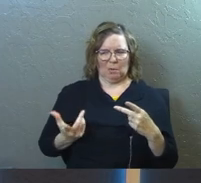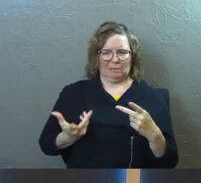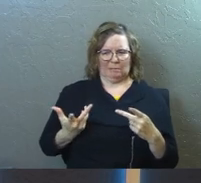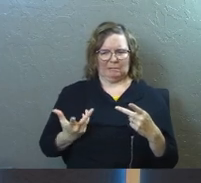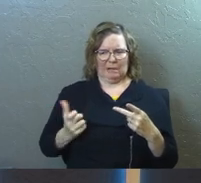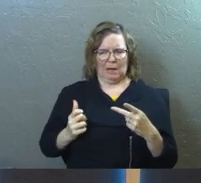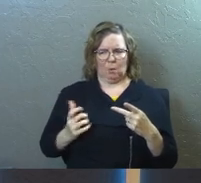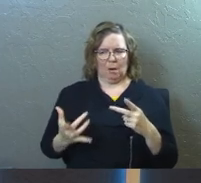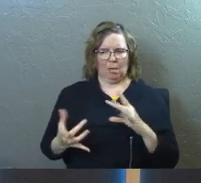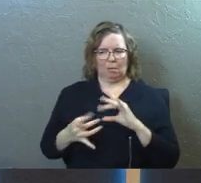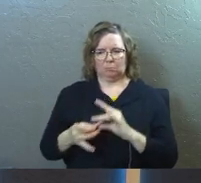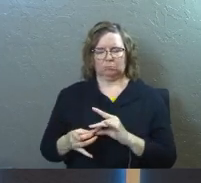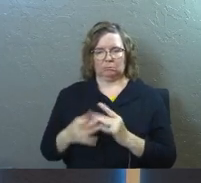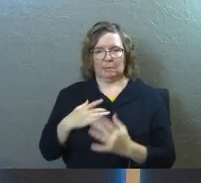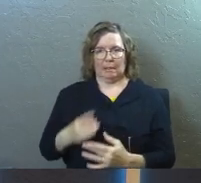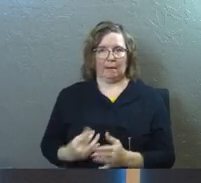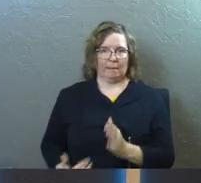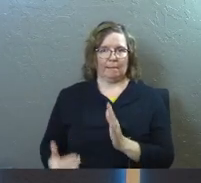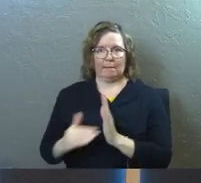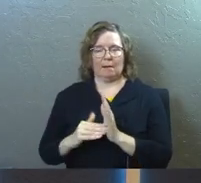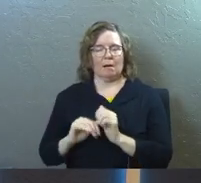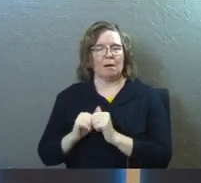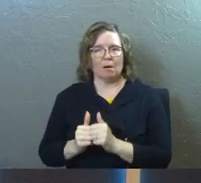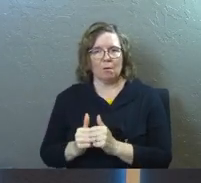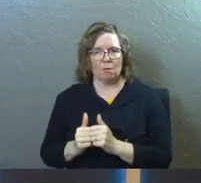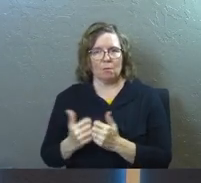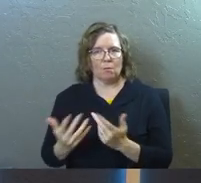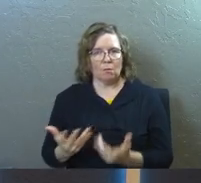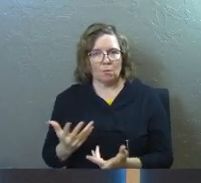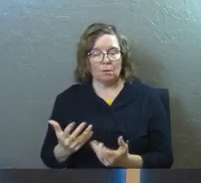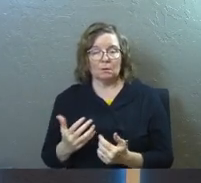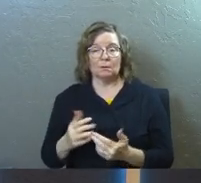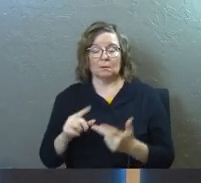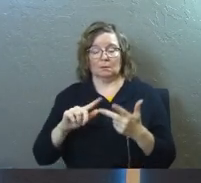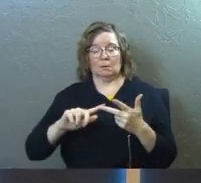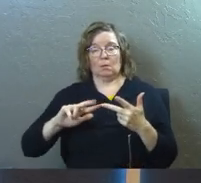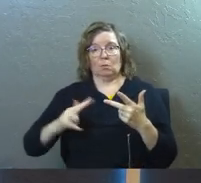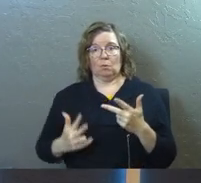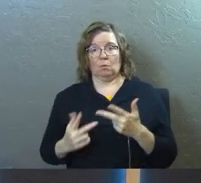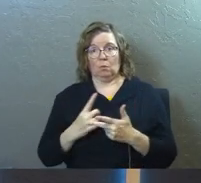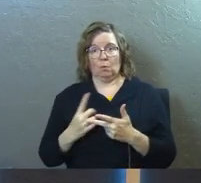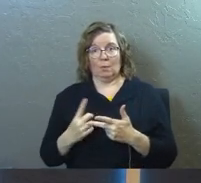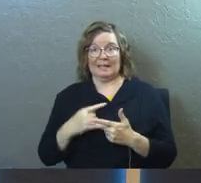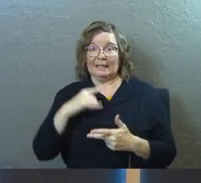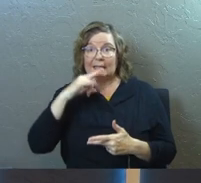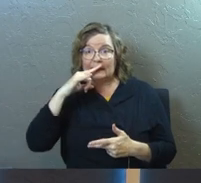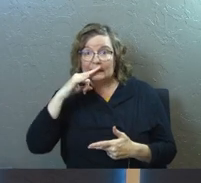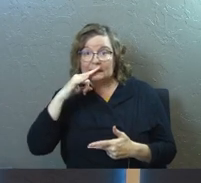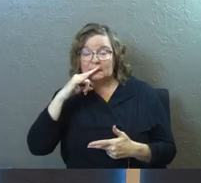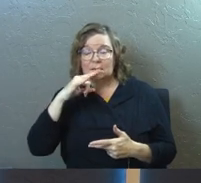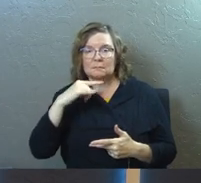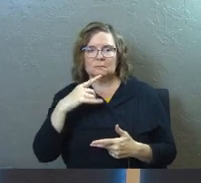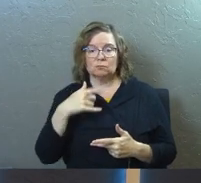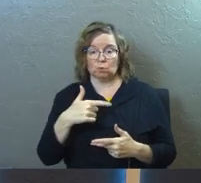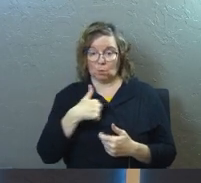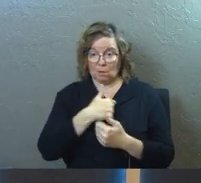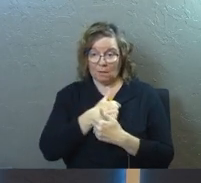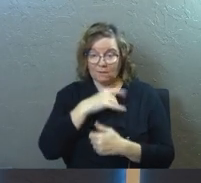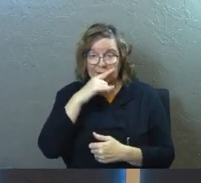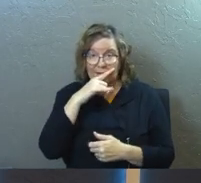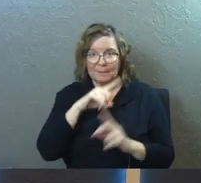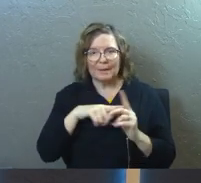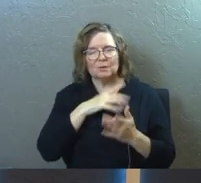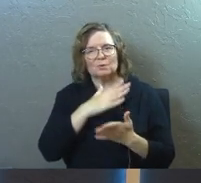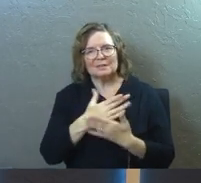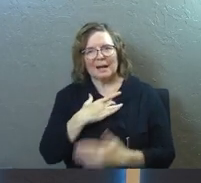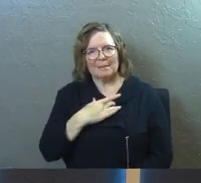do I resurrect the likeness with them? Week three, we're going to look at our kids and say, do you love your kids,